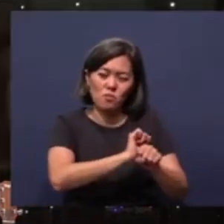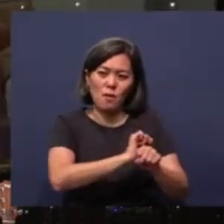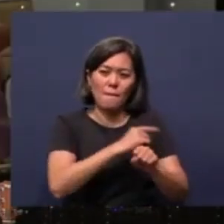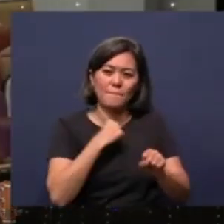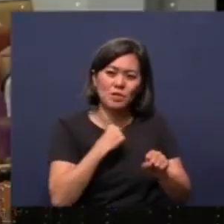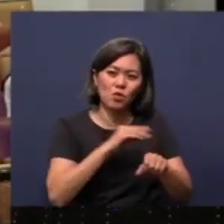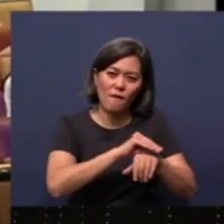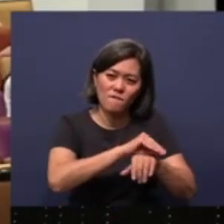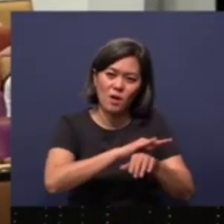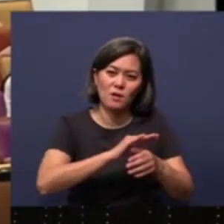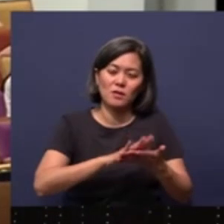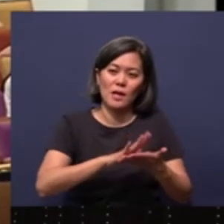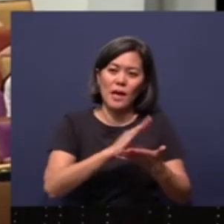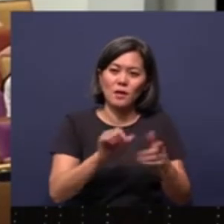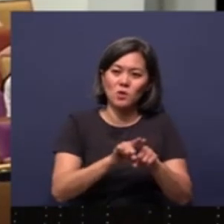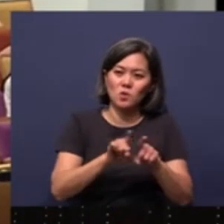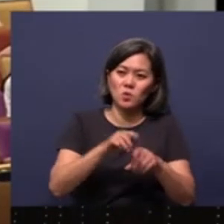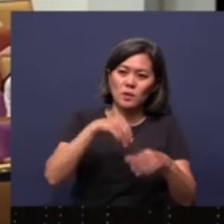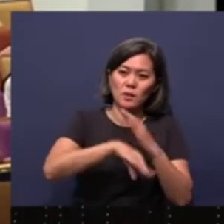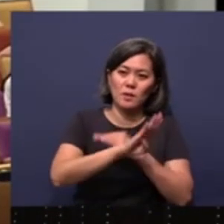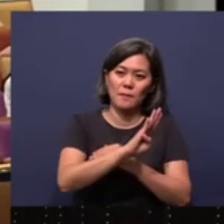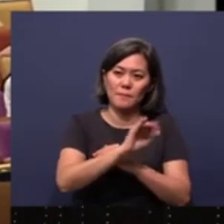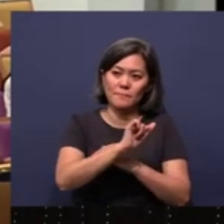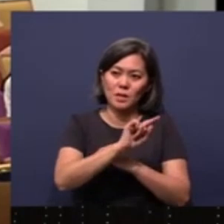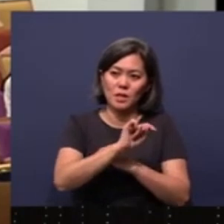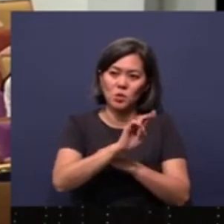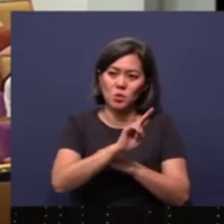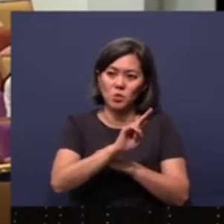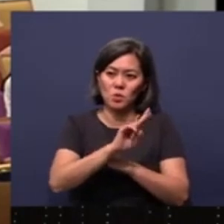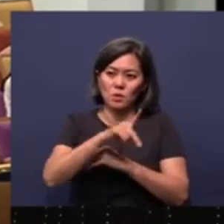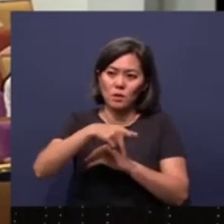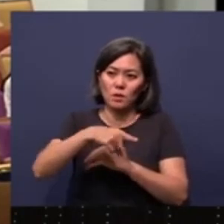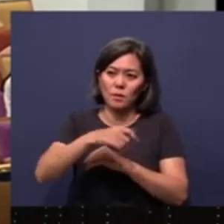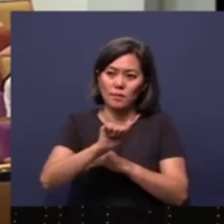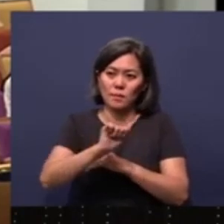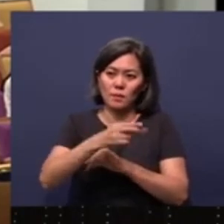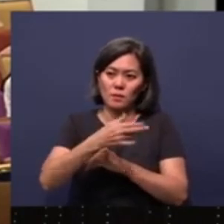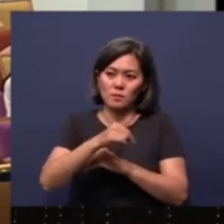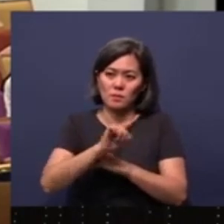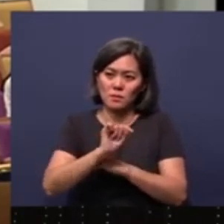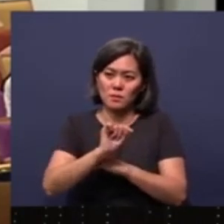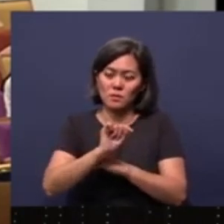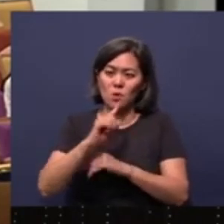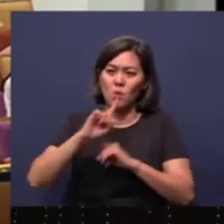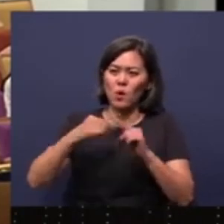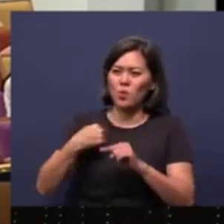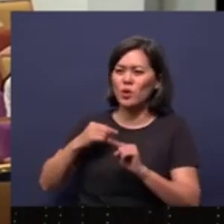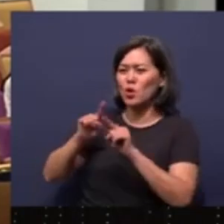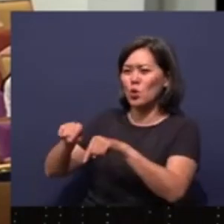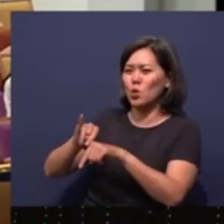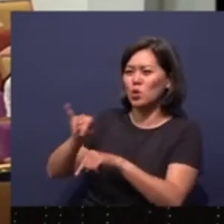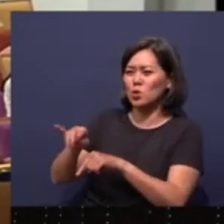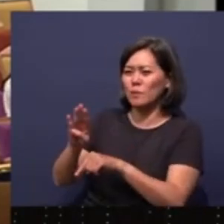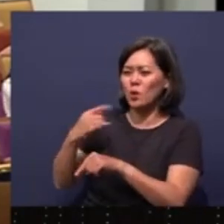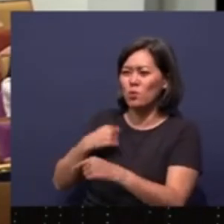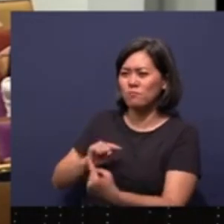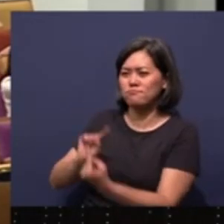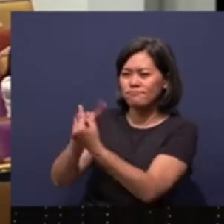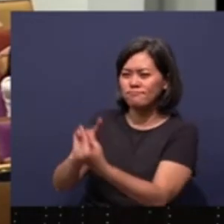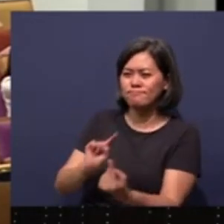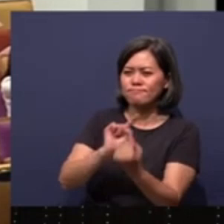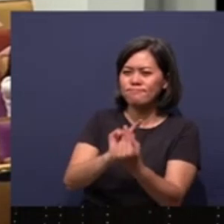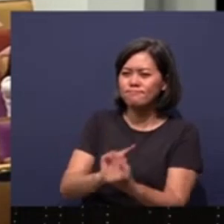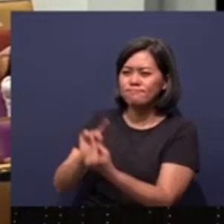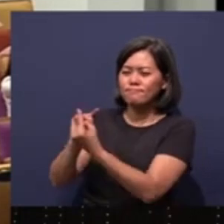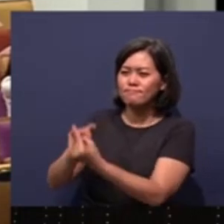advice, and even to Batu Pahad, Father, when we go into JB, we meet Nepali after Nepali. Lord,